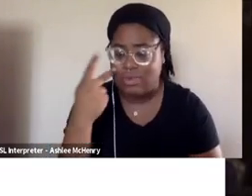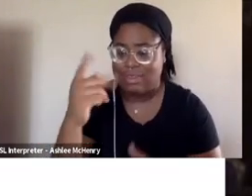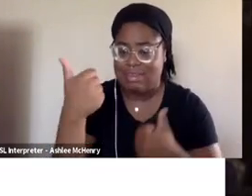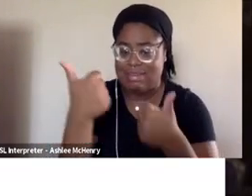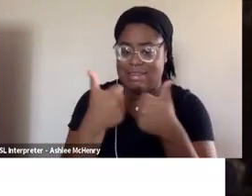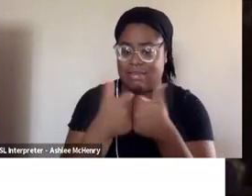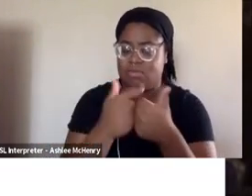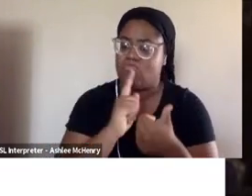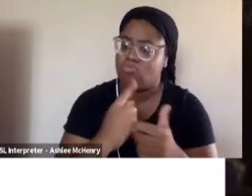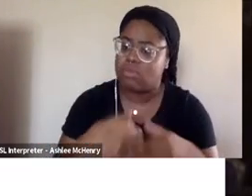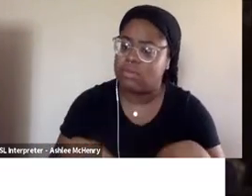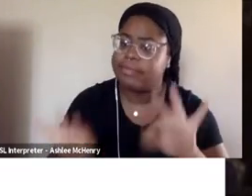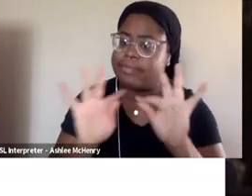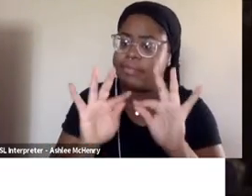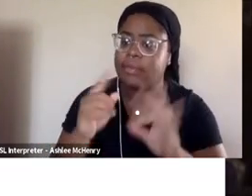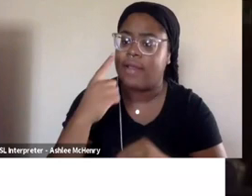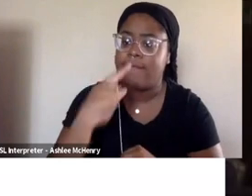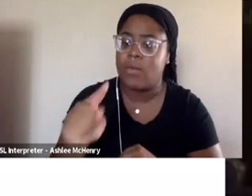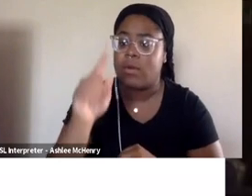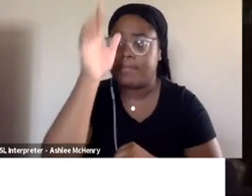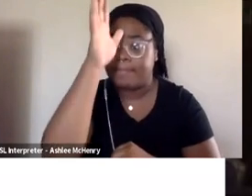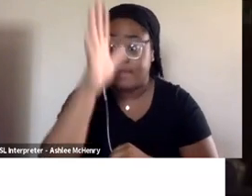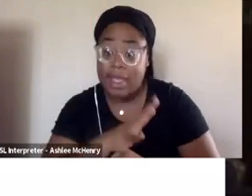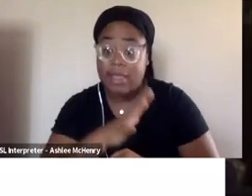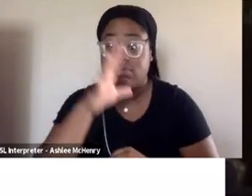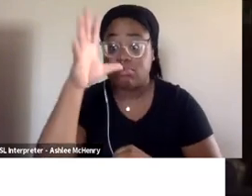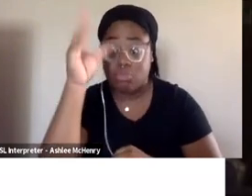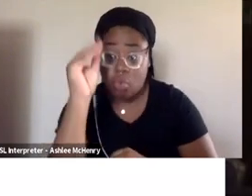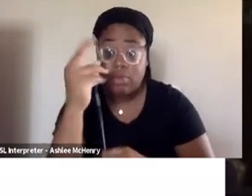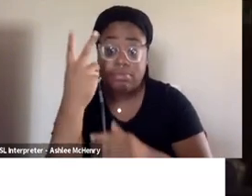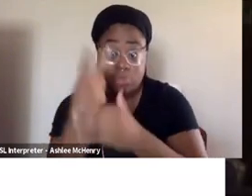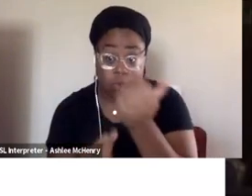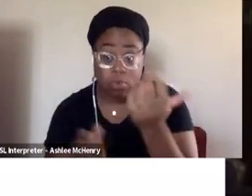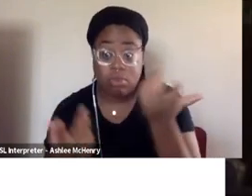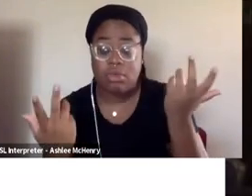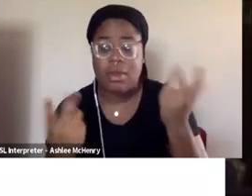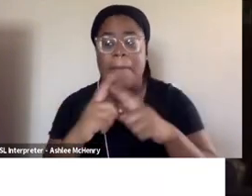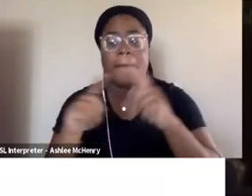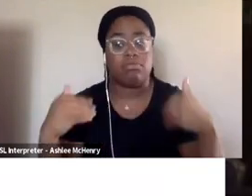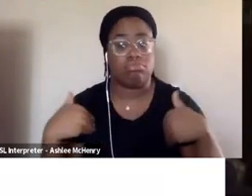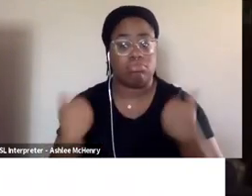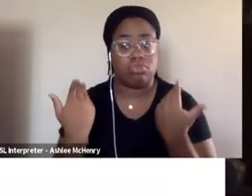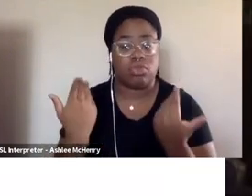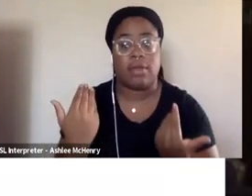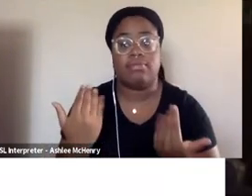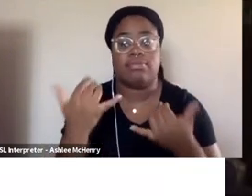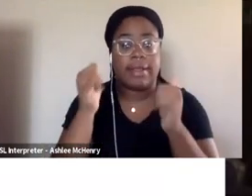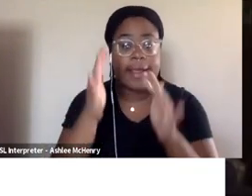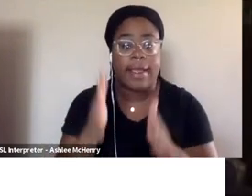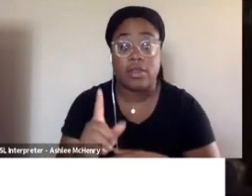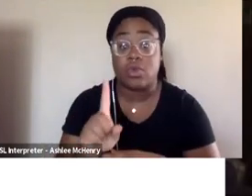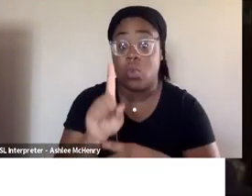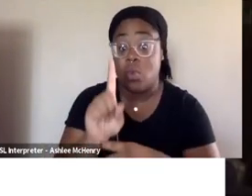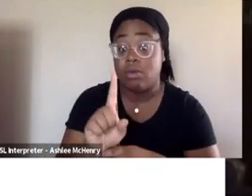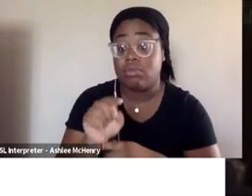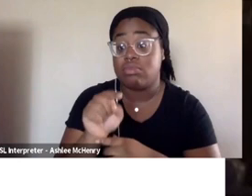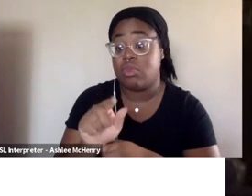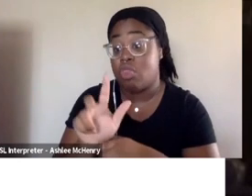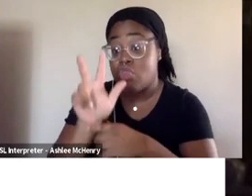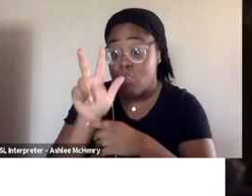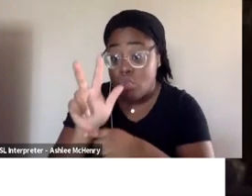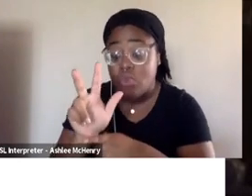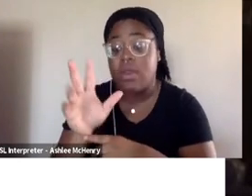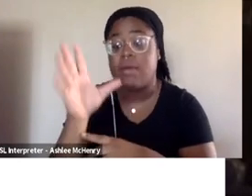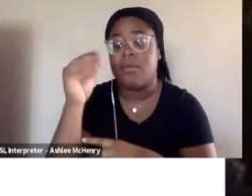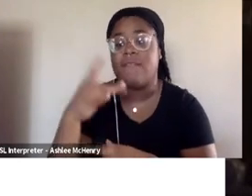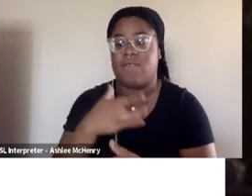and important to both boys and men. When it comes to younger players, one in three boys say that they feel closer